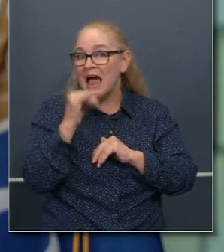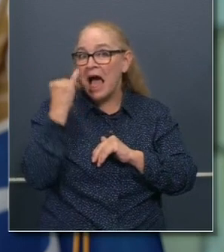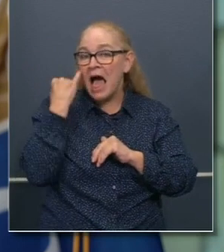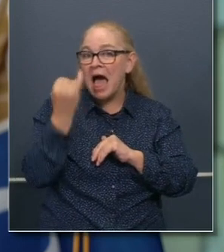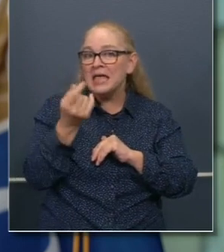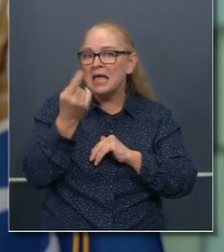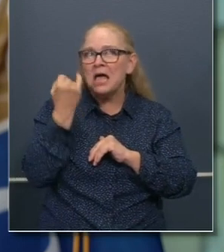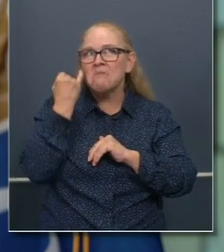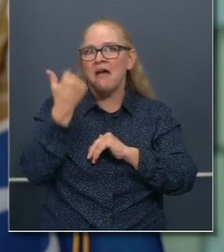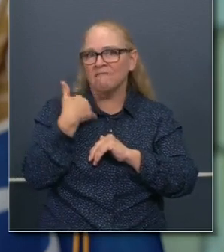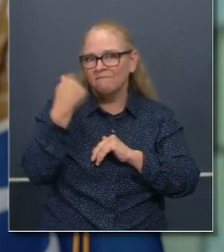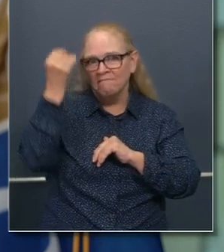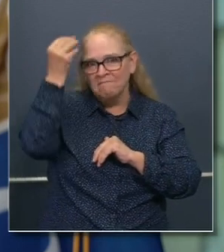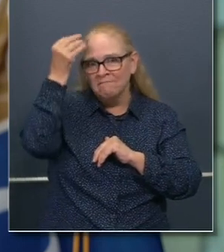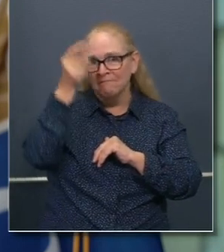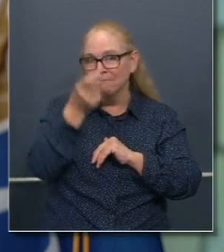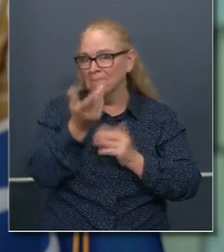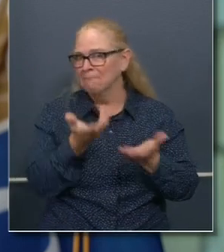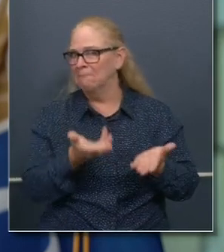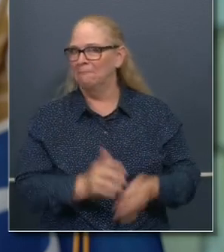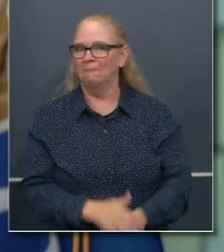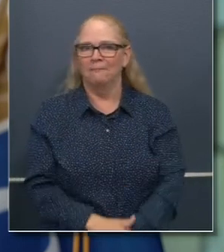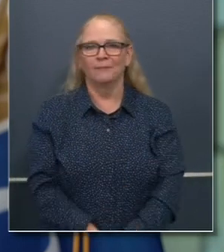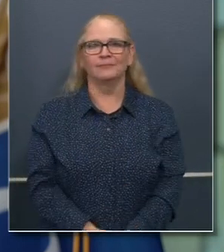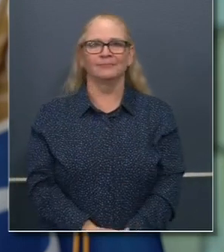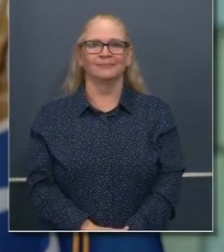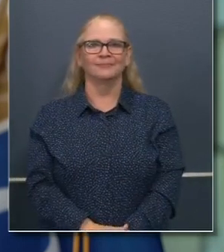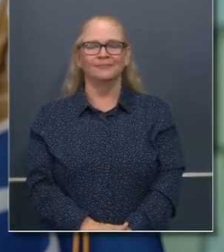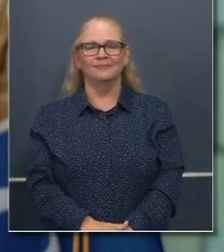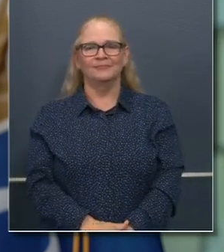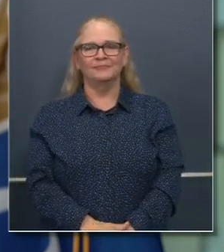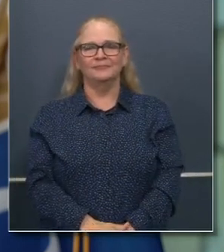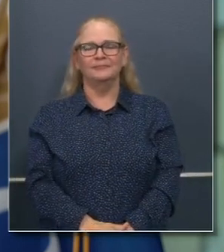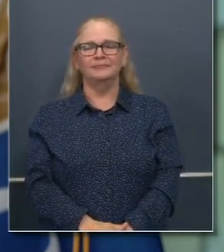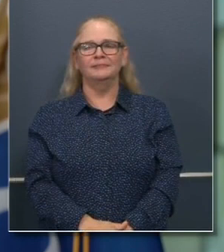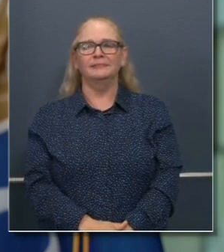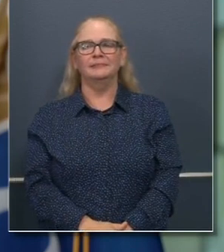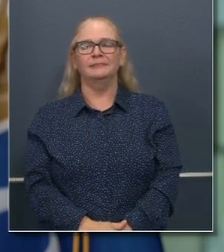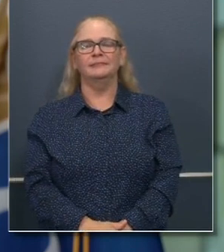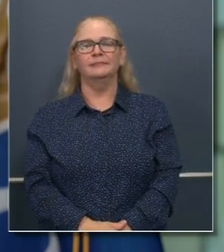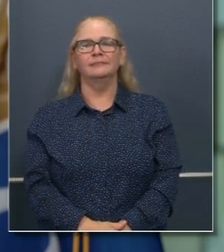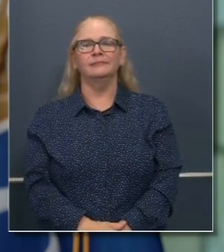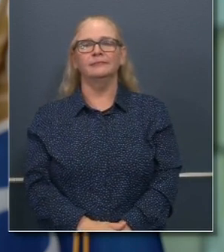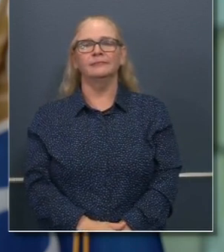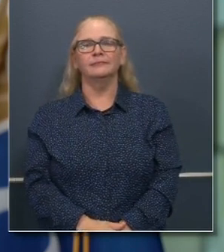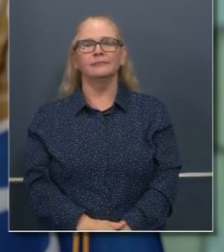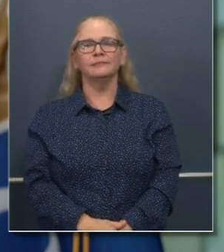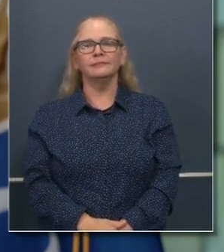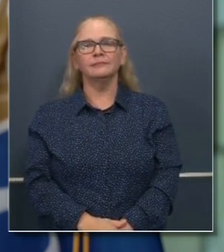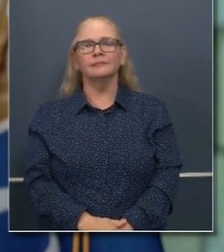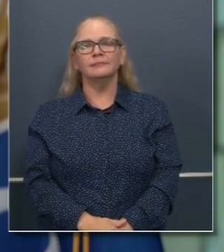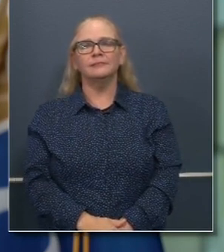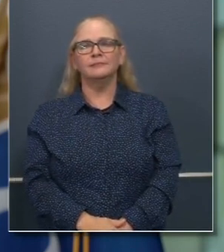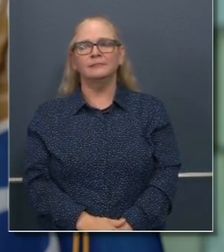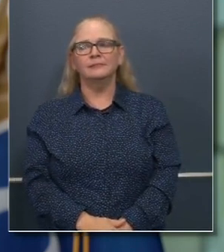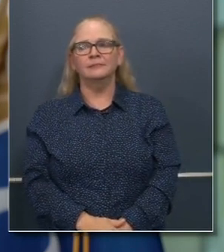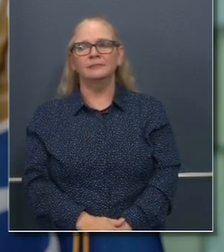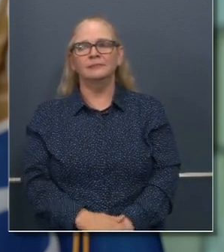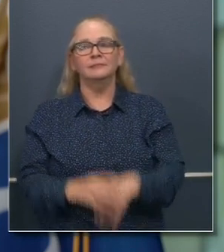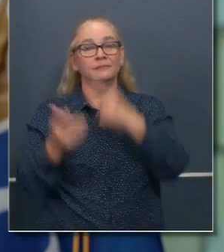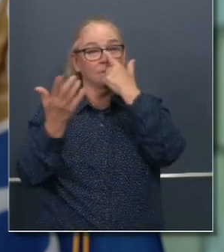hasn't, unless you just did. And that is only slight